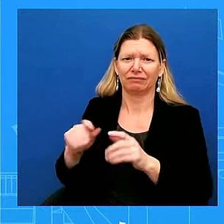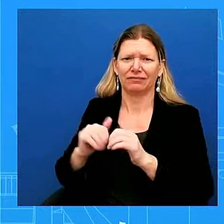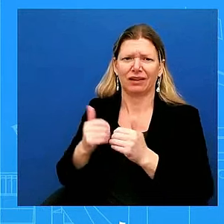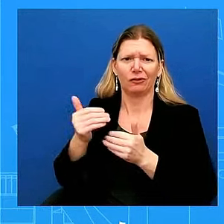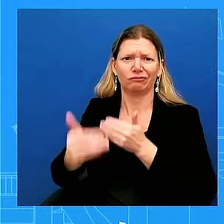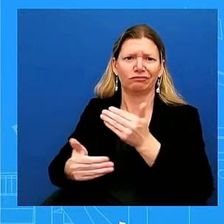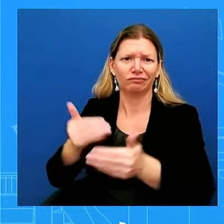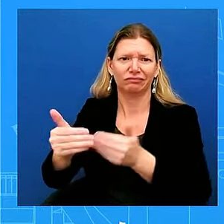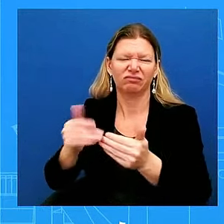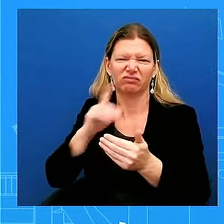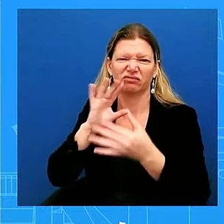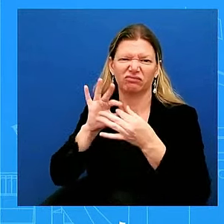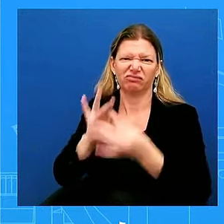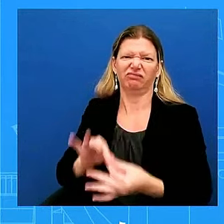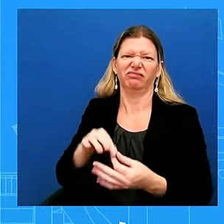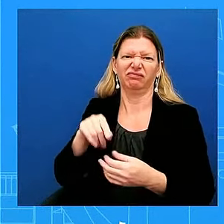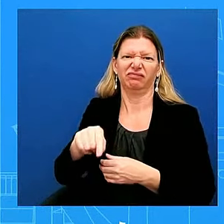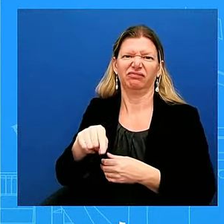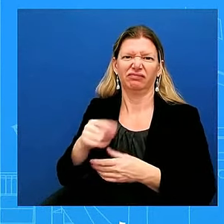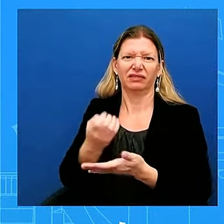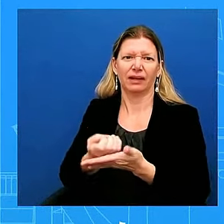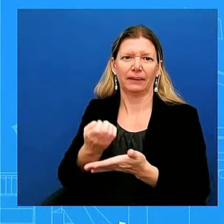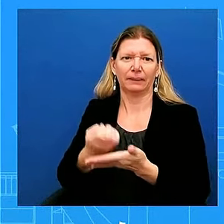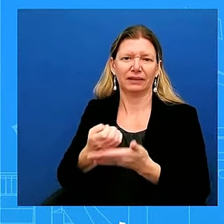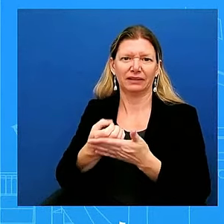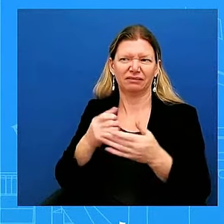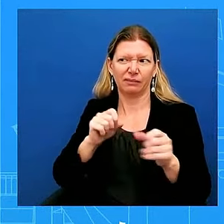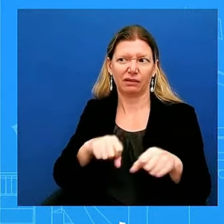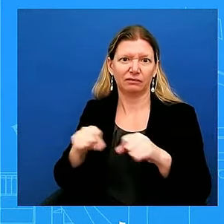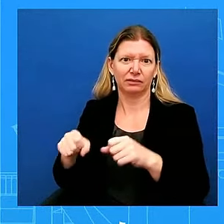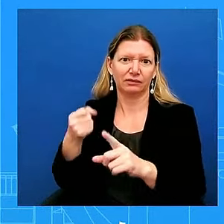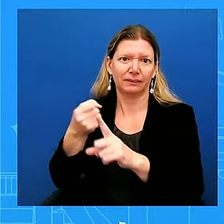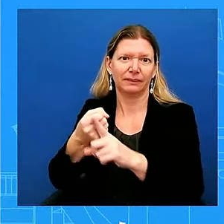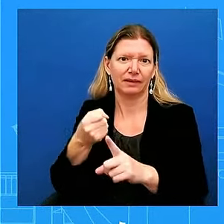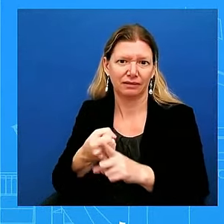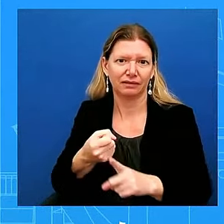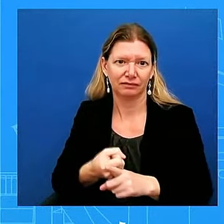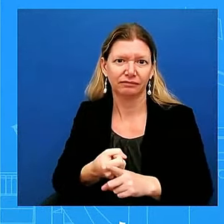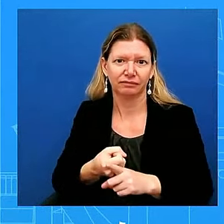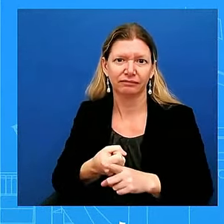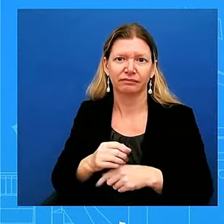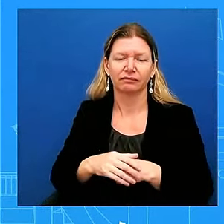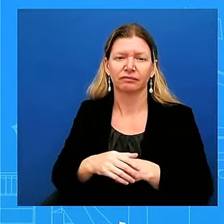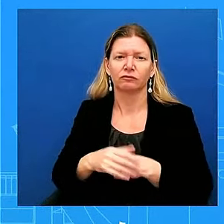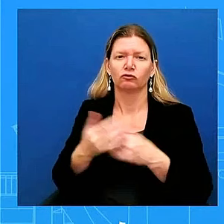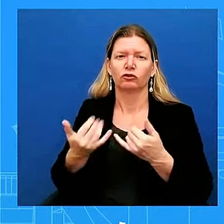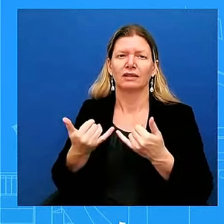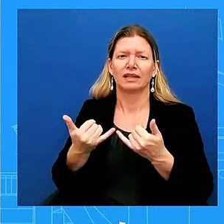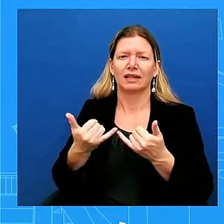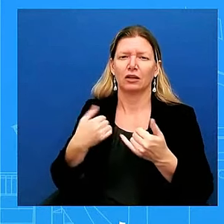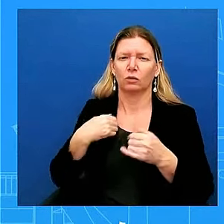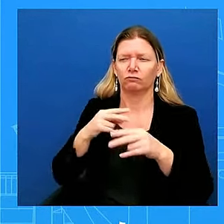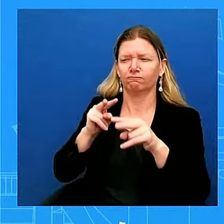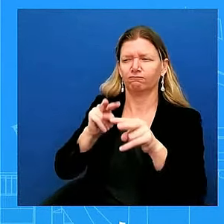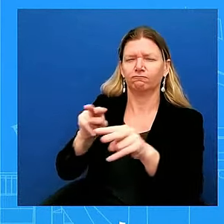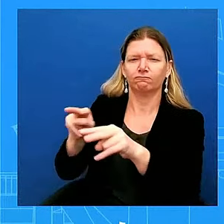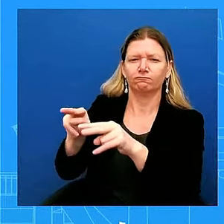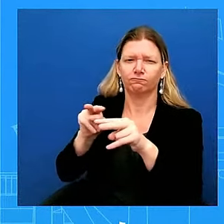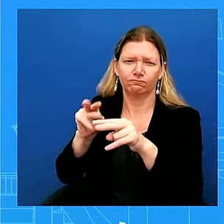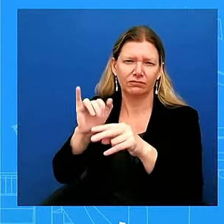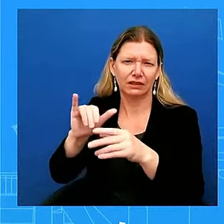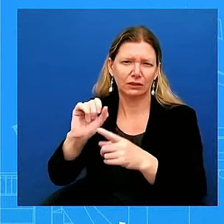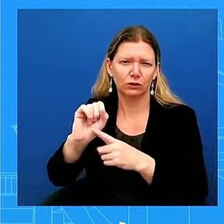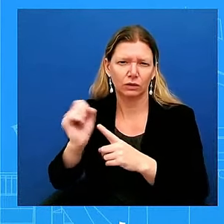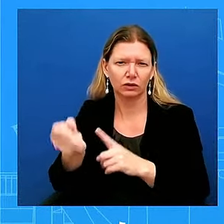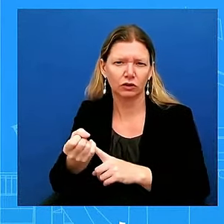continue closely monitoring the situation. We're going to – what this could have potentially on the supply chain impacts, assessing ways to